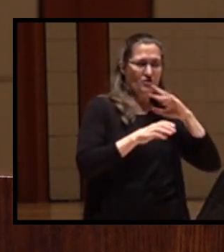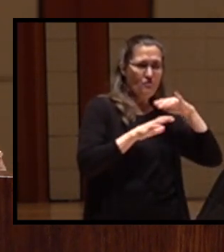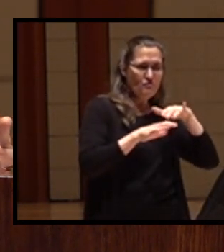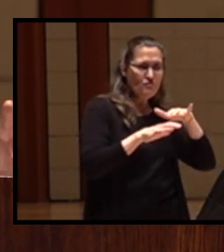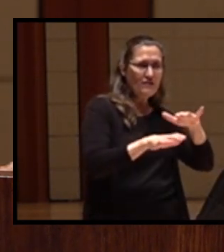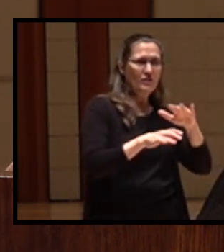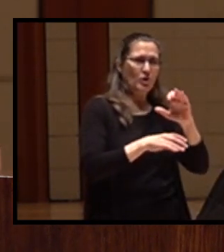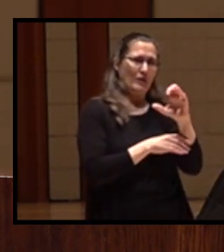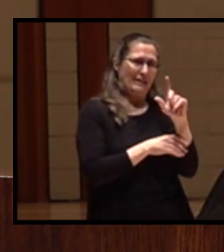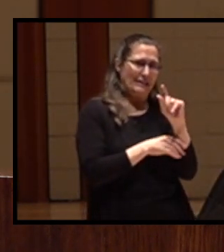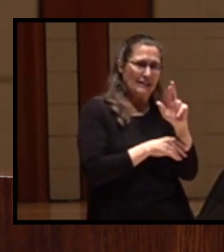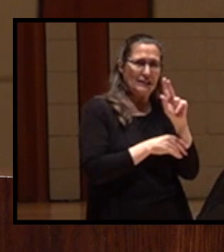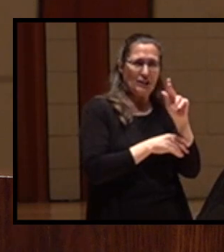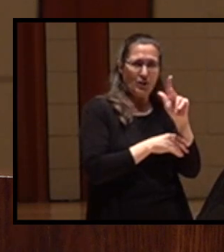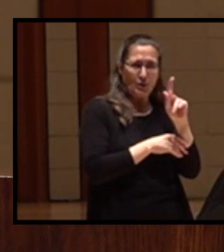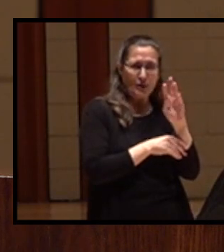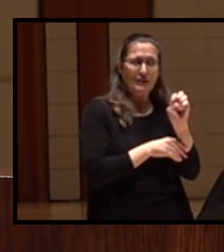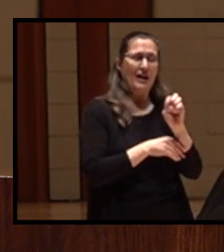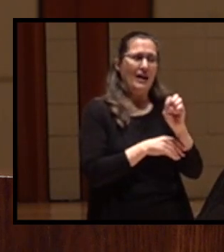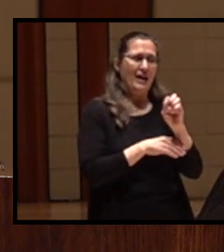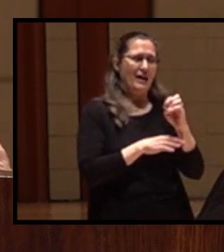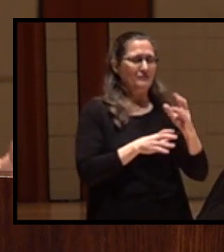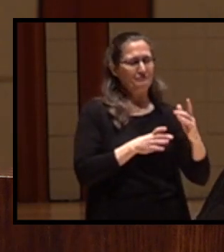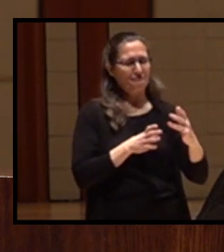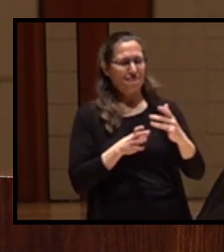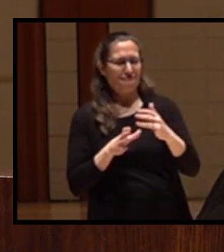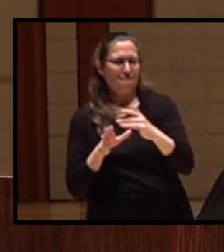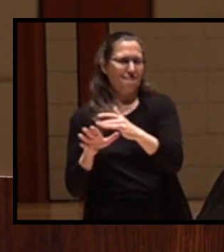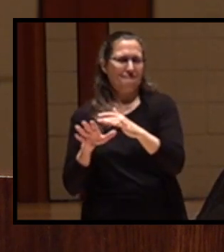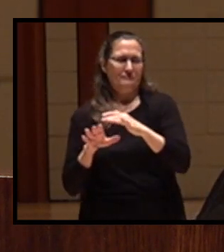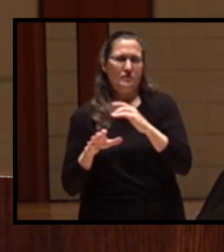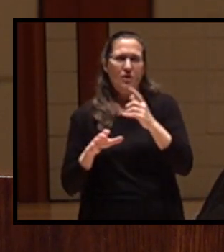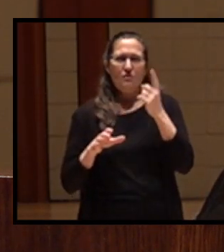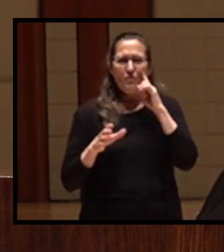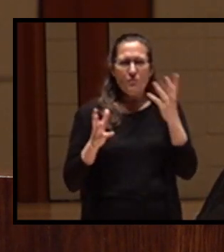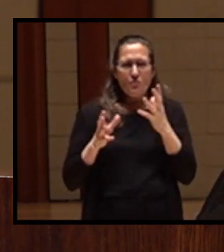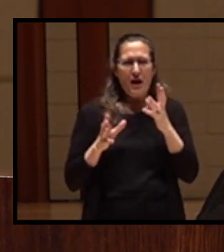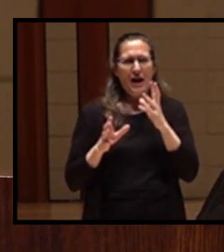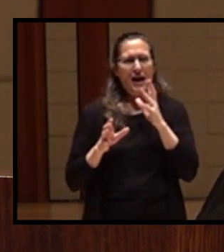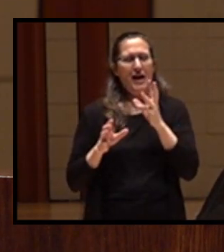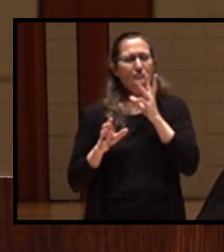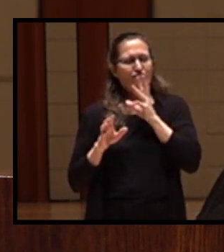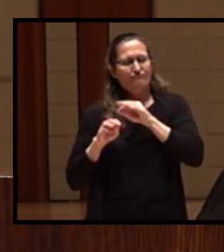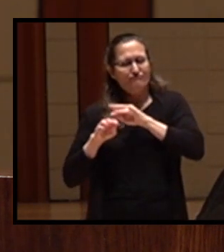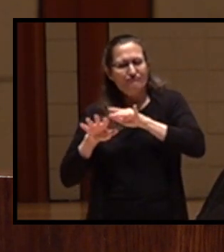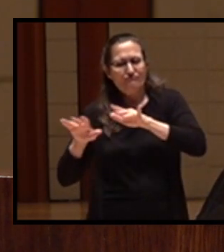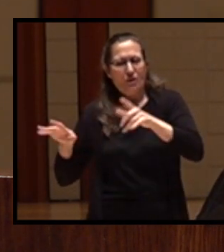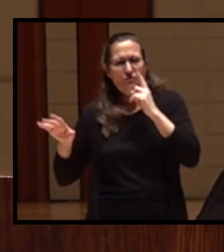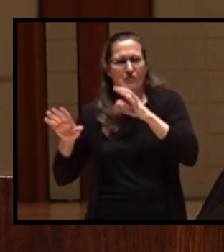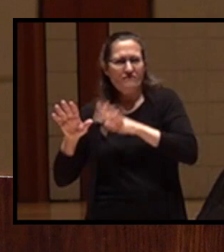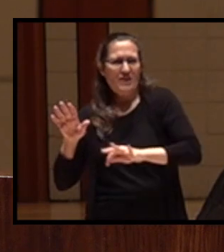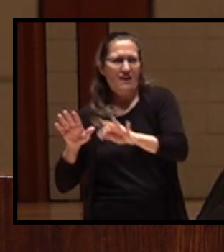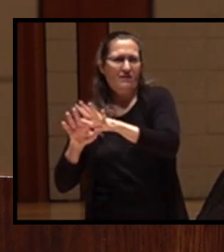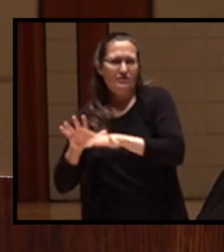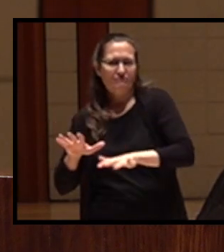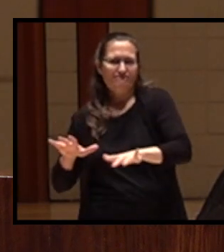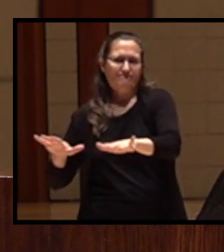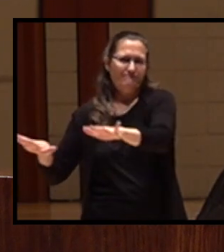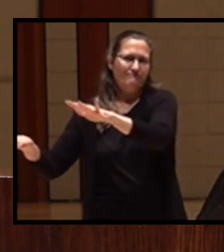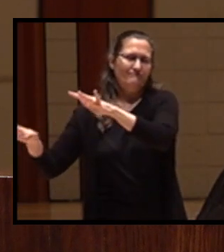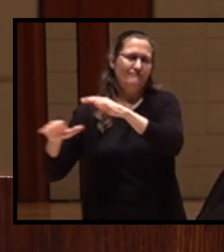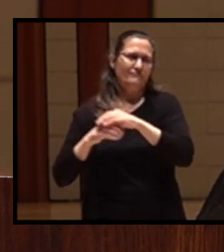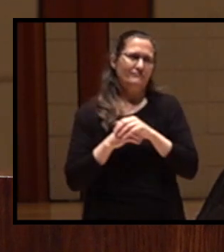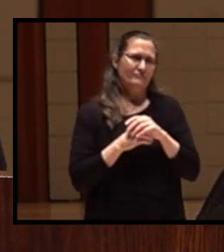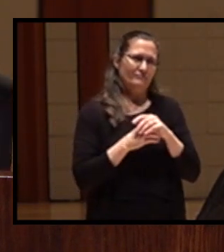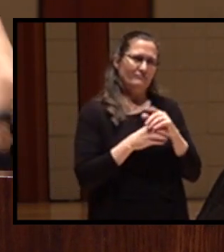Clear Lake, and the Lost River, and Tule Lake to irrigation fields. Since its inception, the project has served